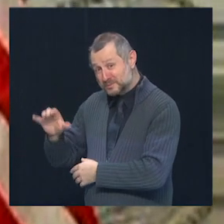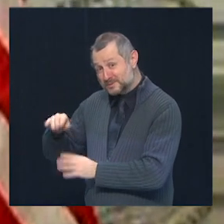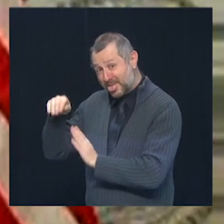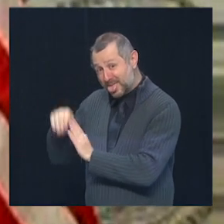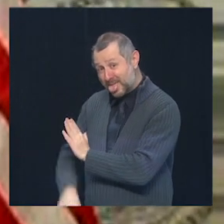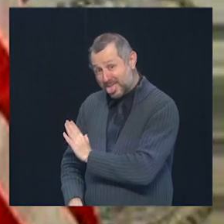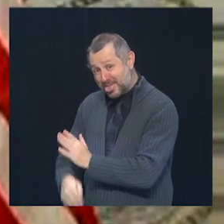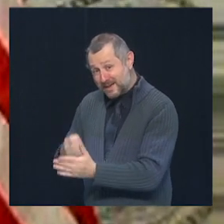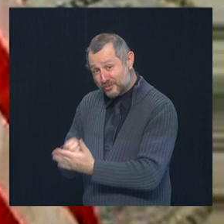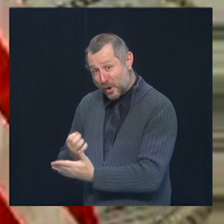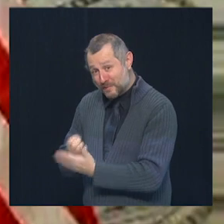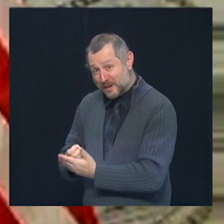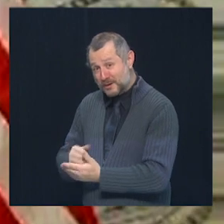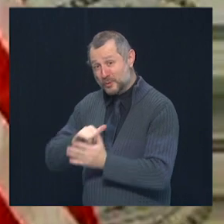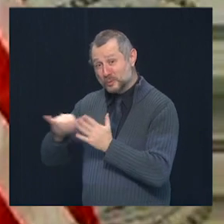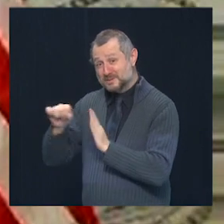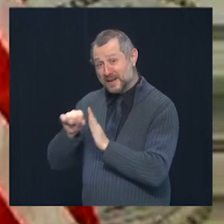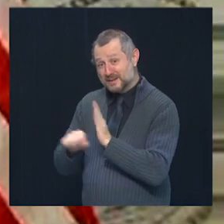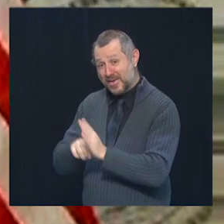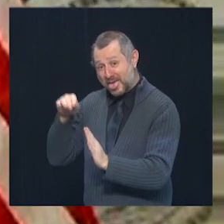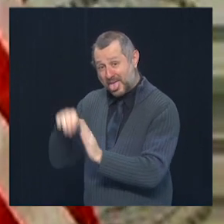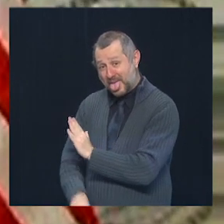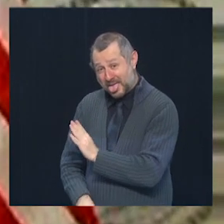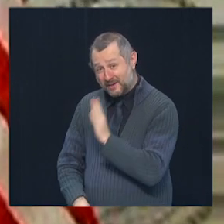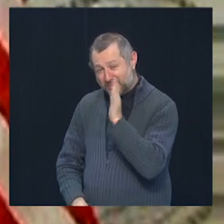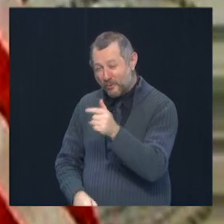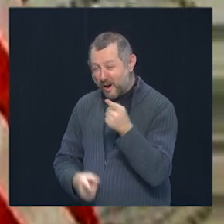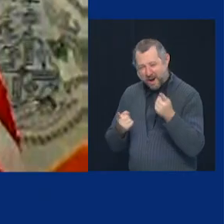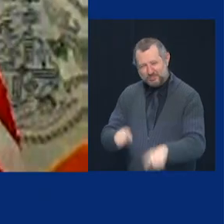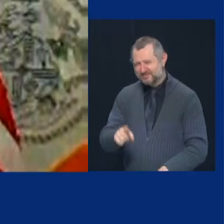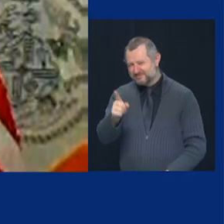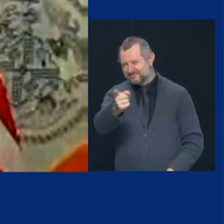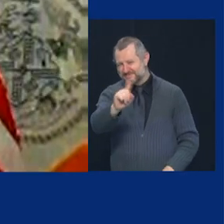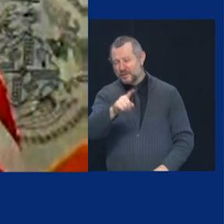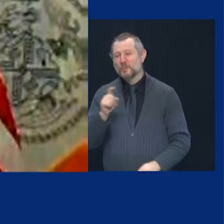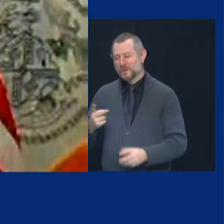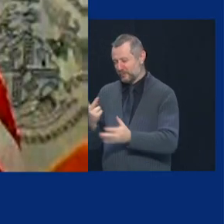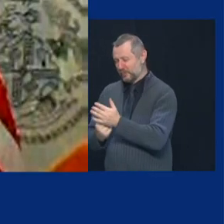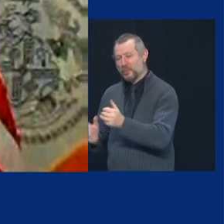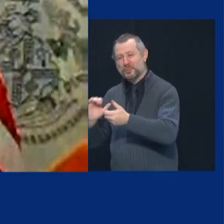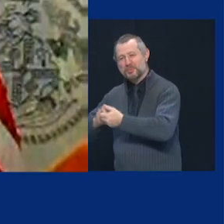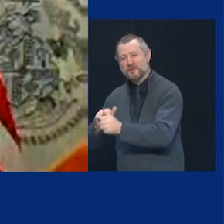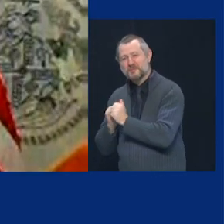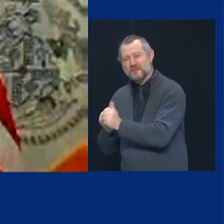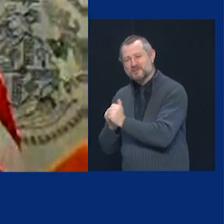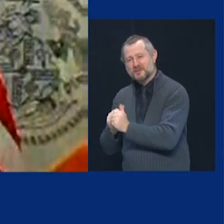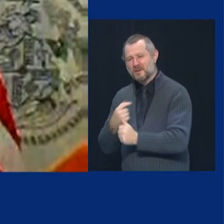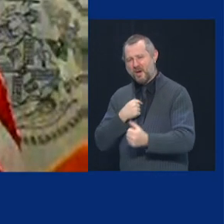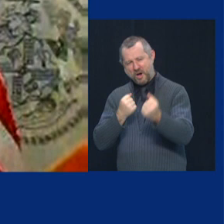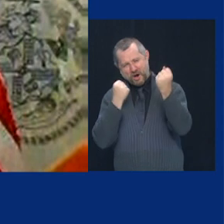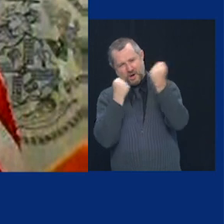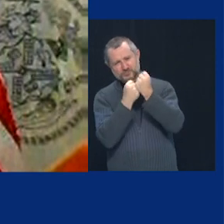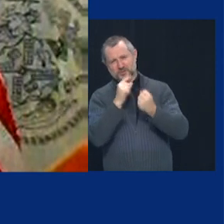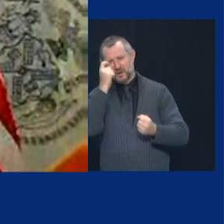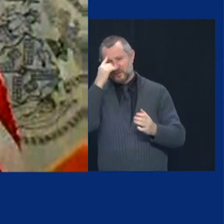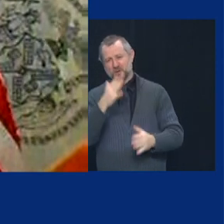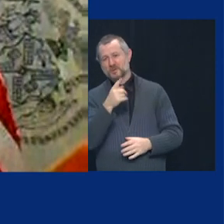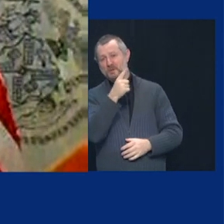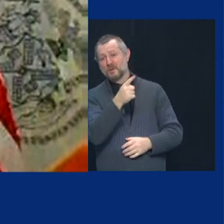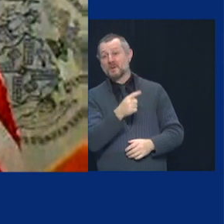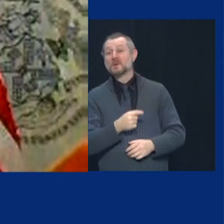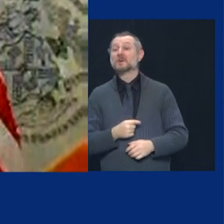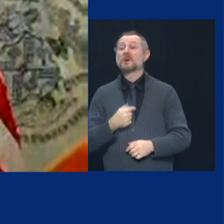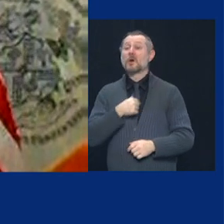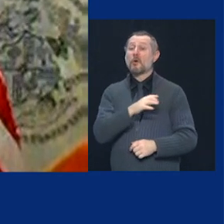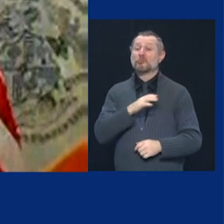strength it's not going to happen so governor john cause i say to our wash in them we